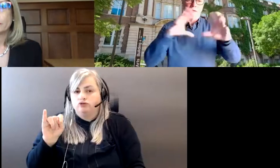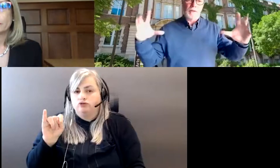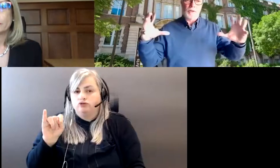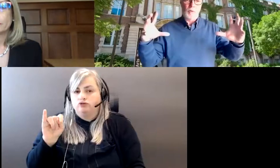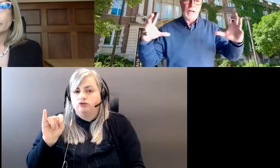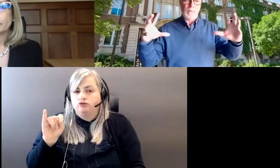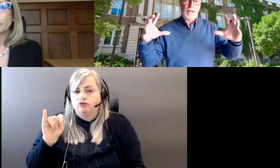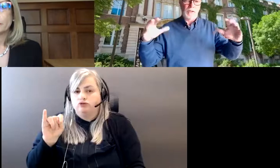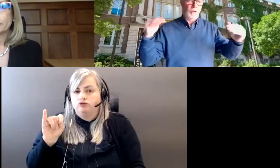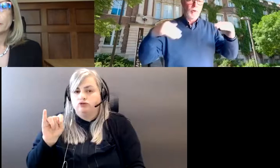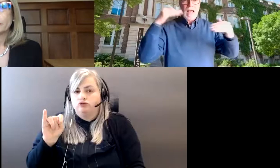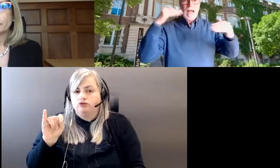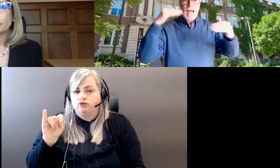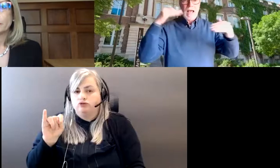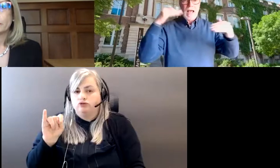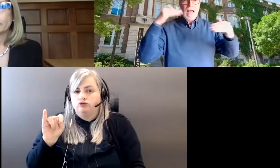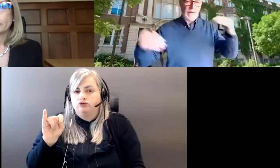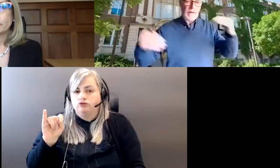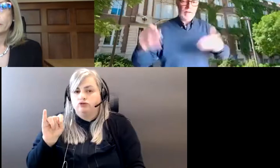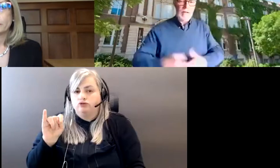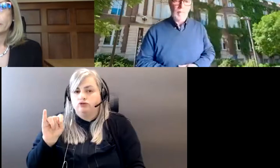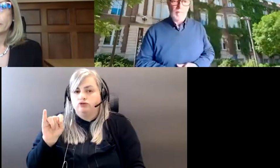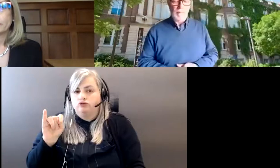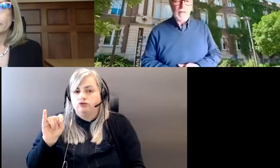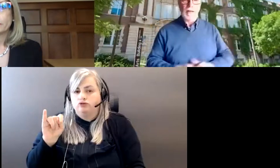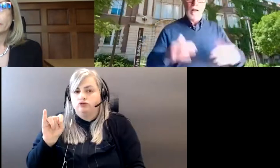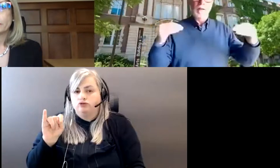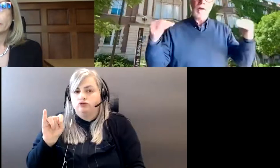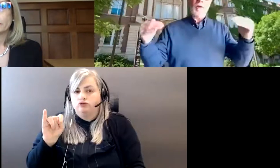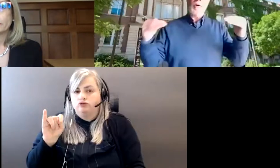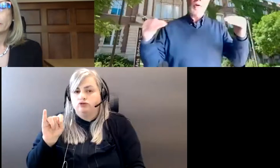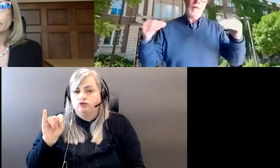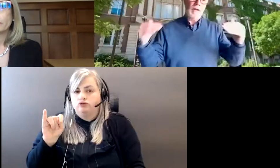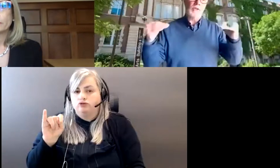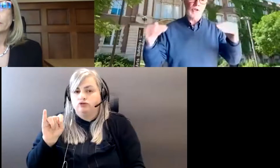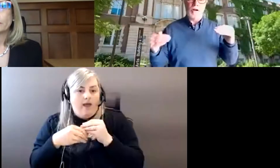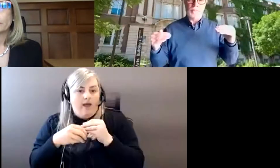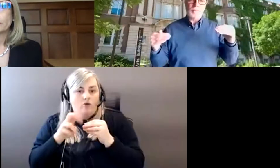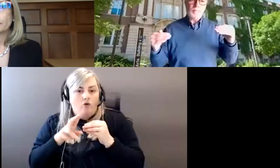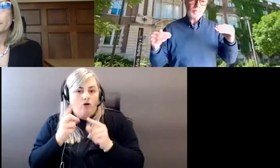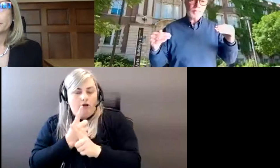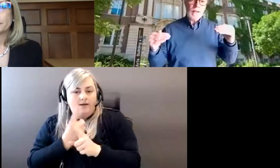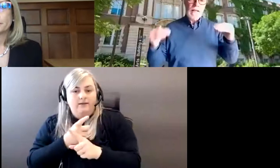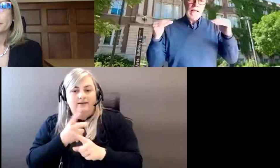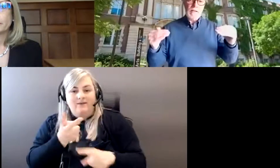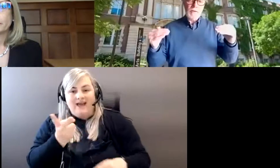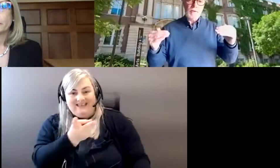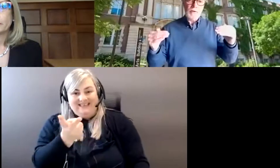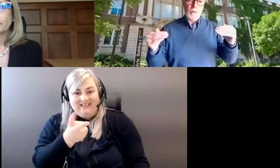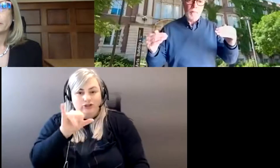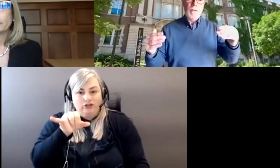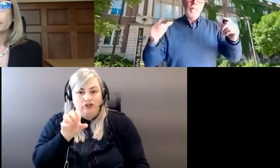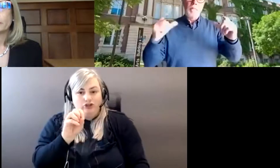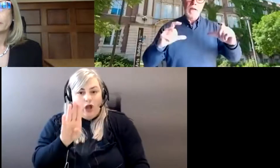after I finish this quick explanation to add or correct things that I may mistake, but Sarah and Tony, their job is